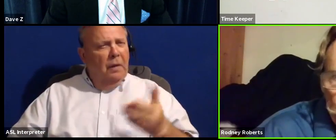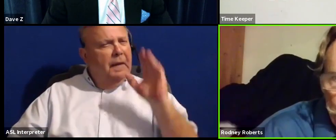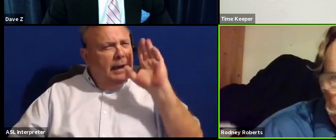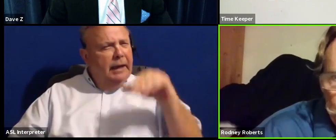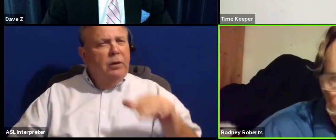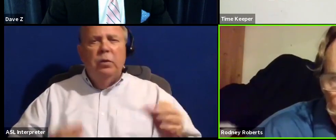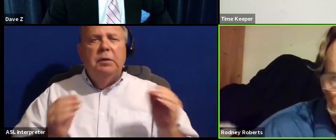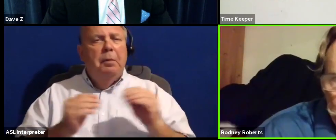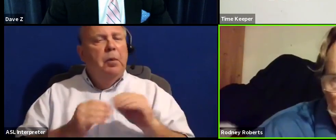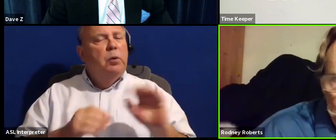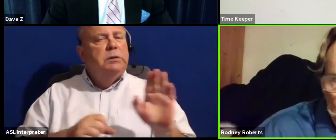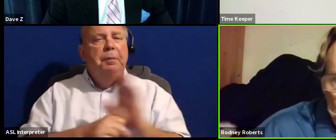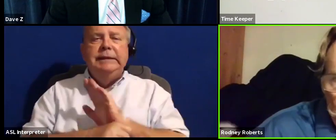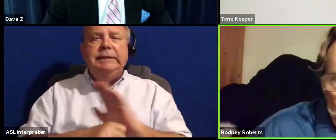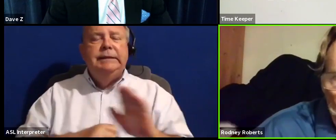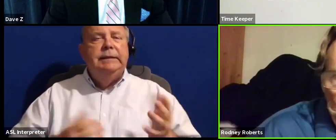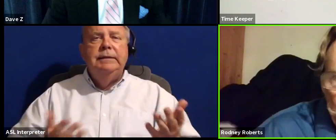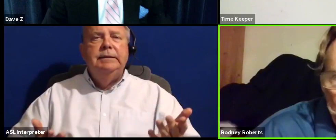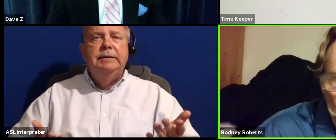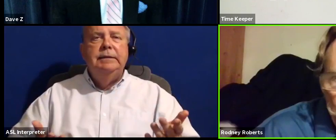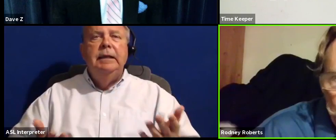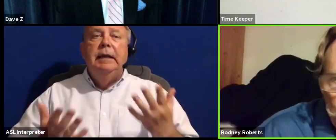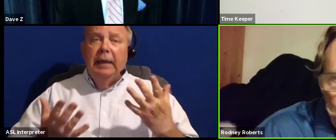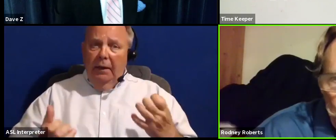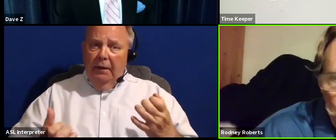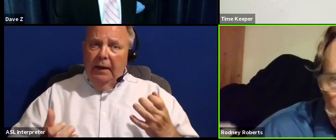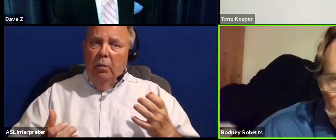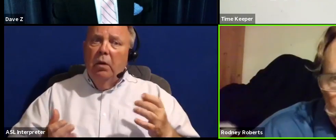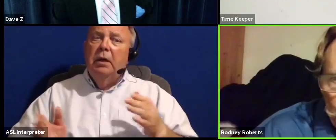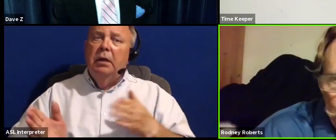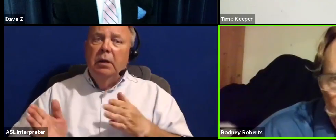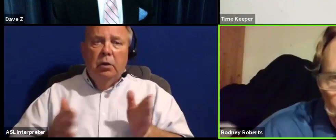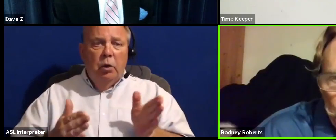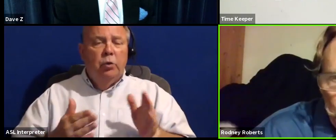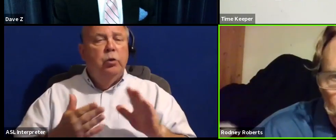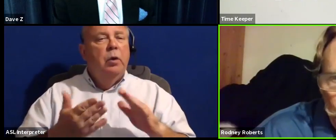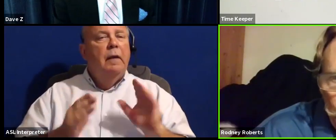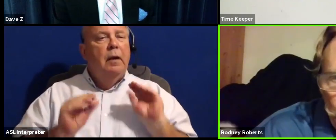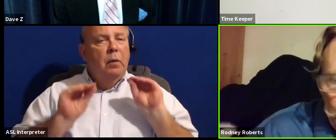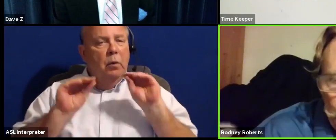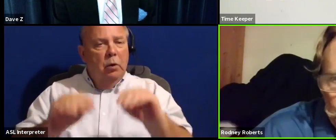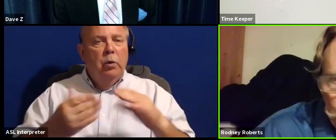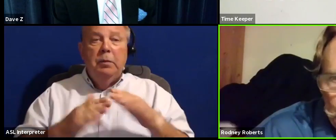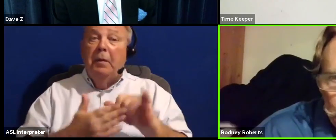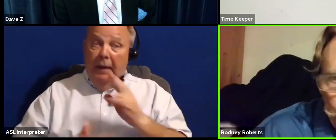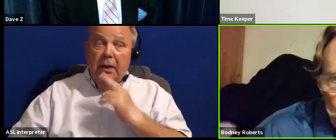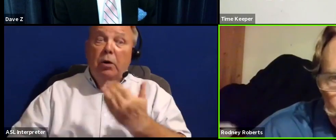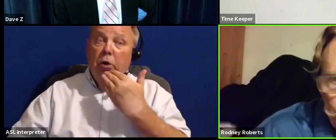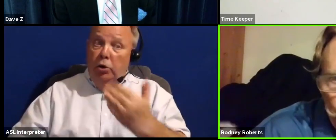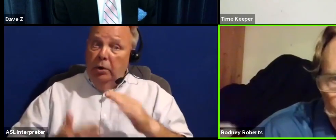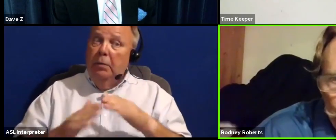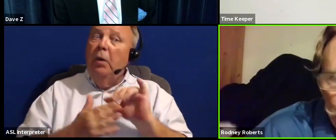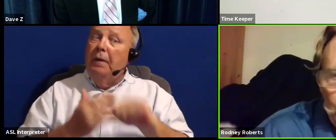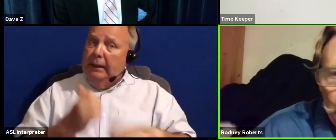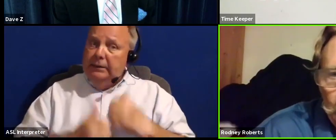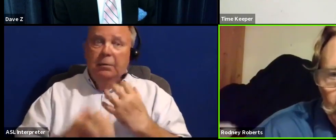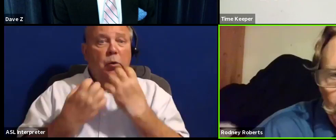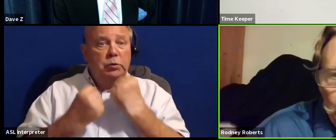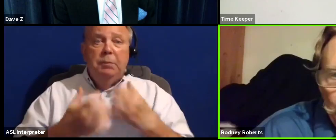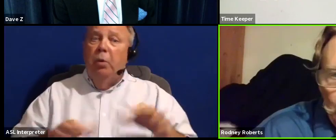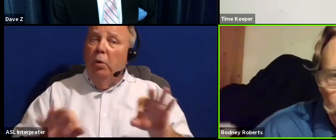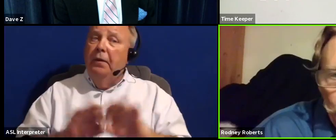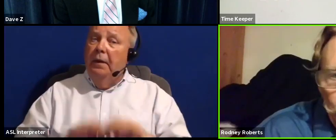most businesses, they want to go to communities that are good communities. That's the most important thing.